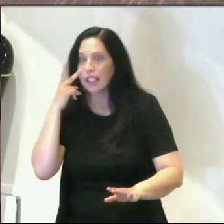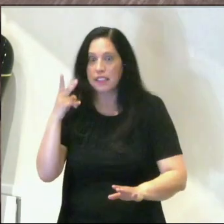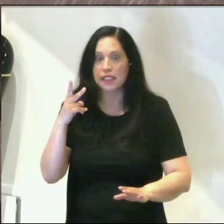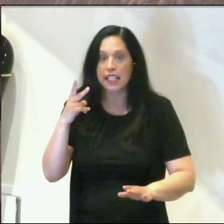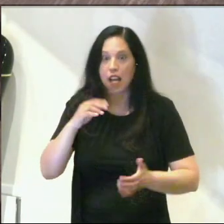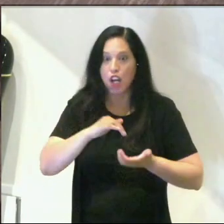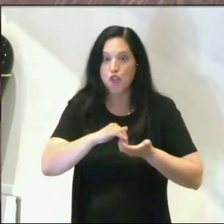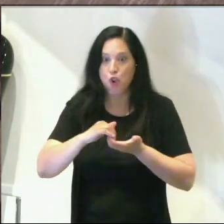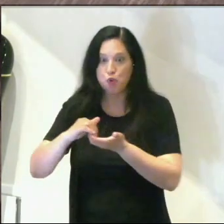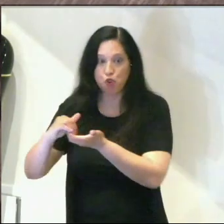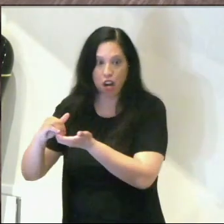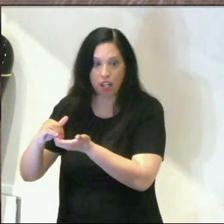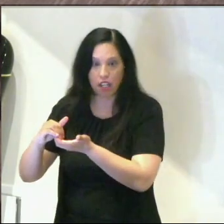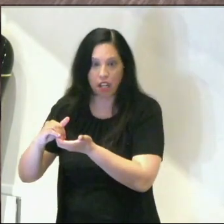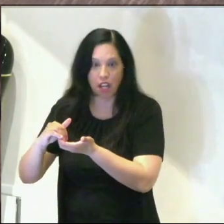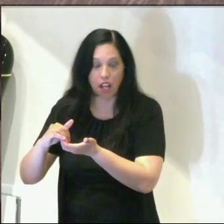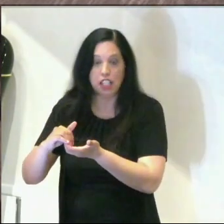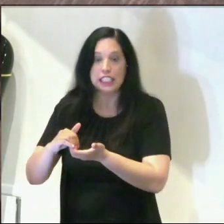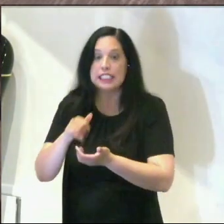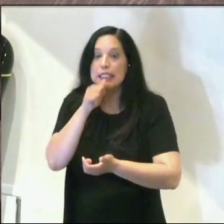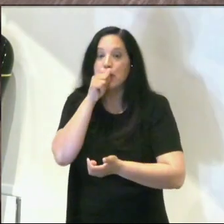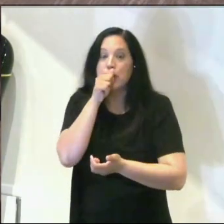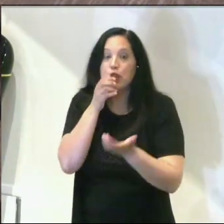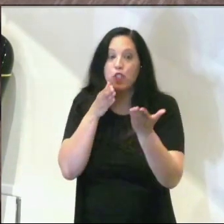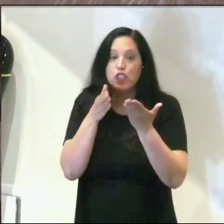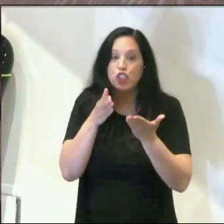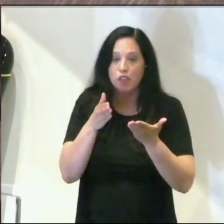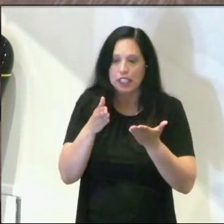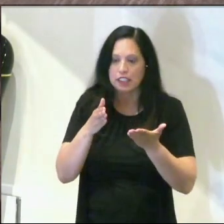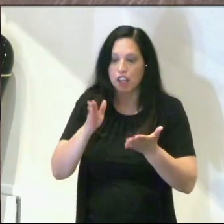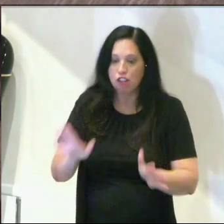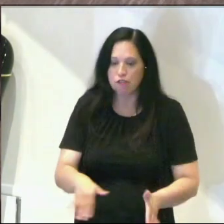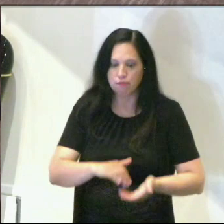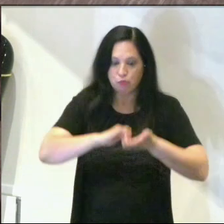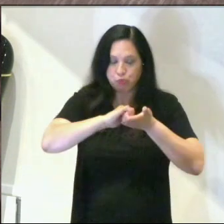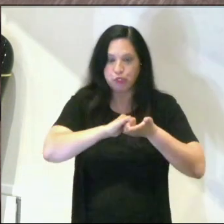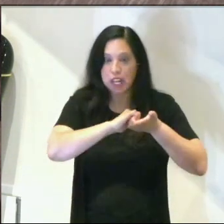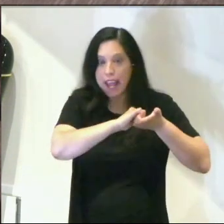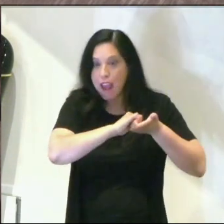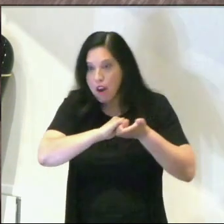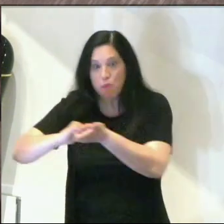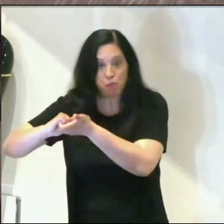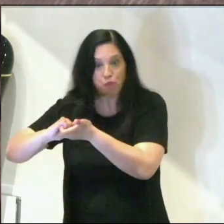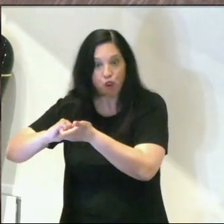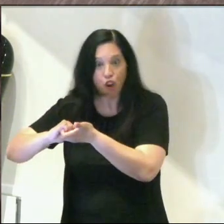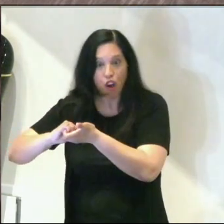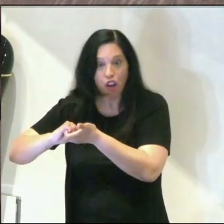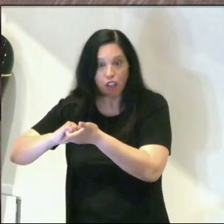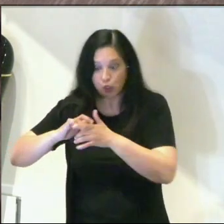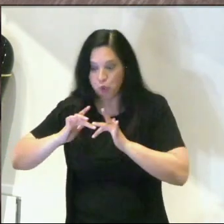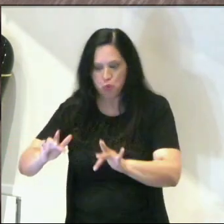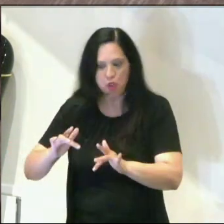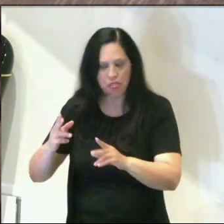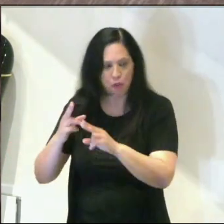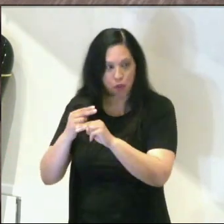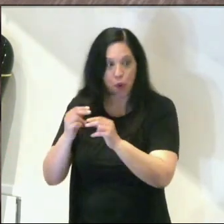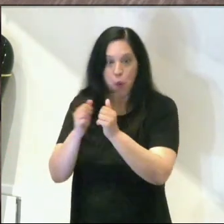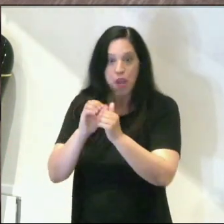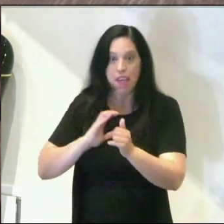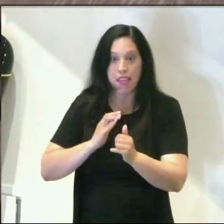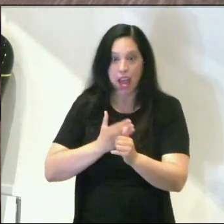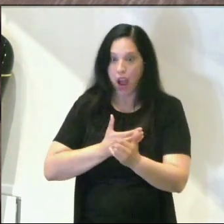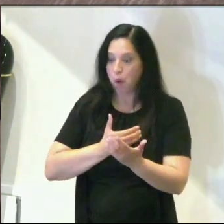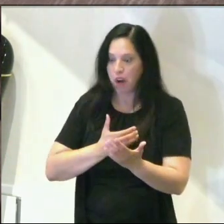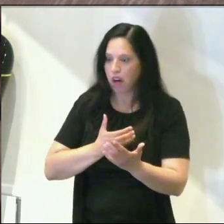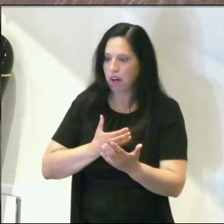tow truck called by the Secret Service, hook our bus up, and get it off the freeway. With our players